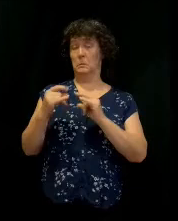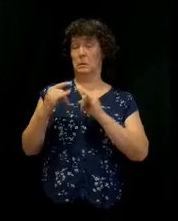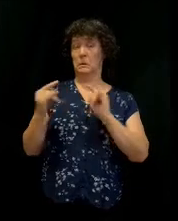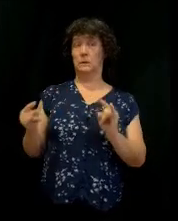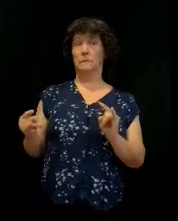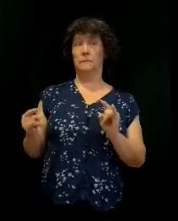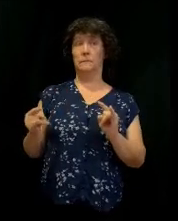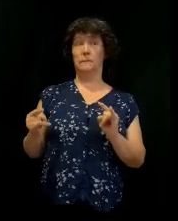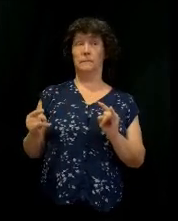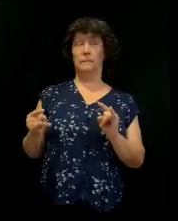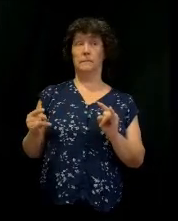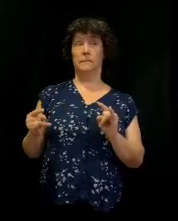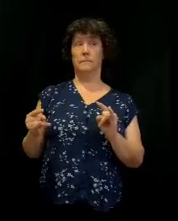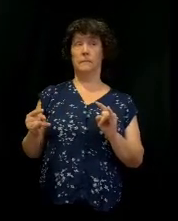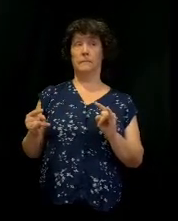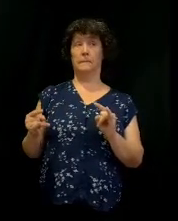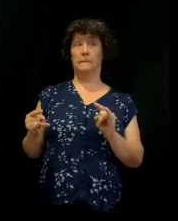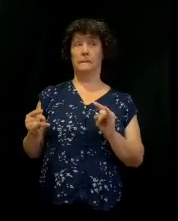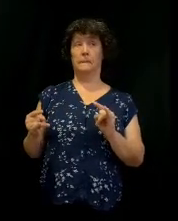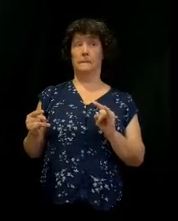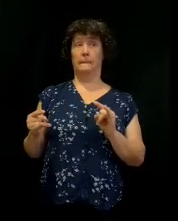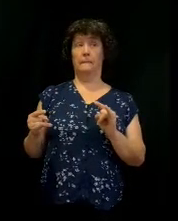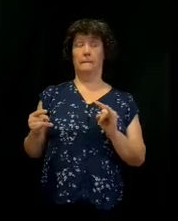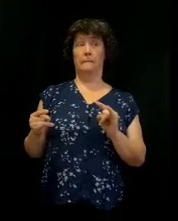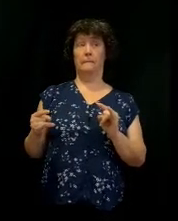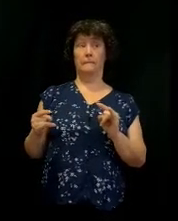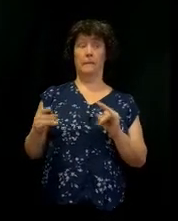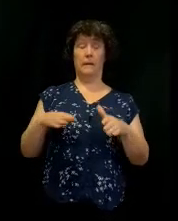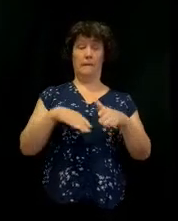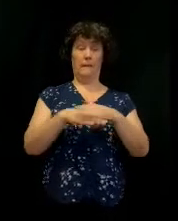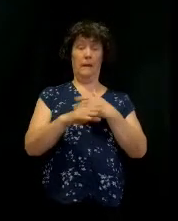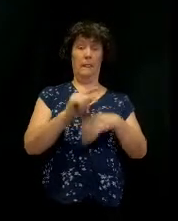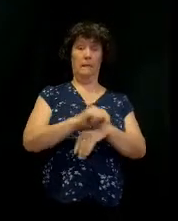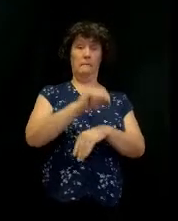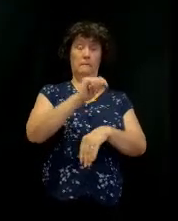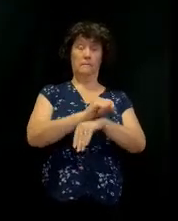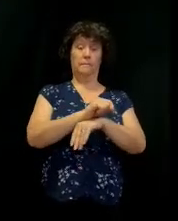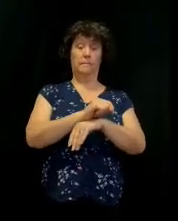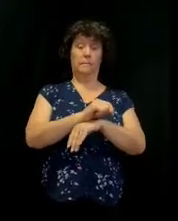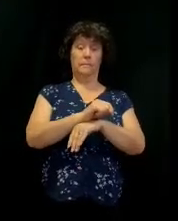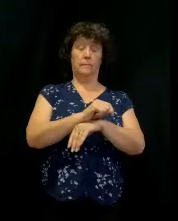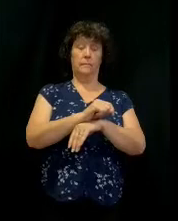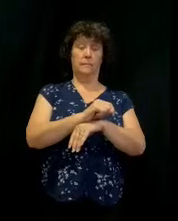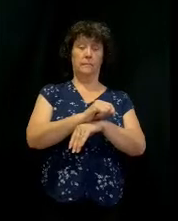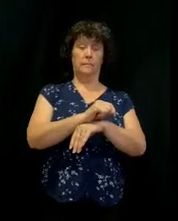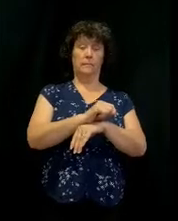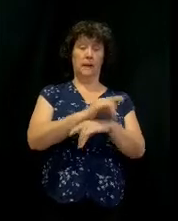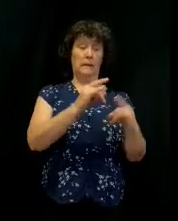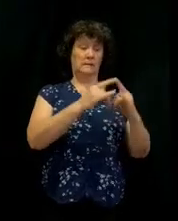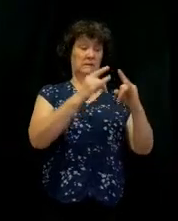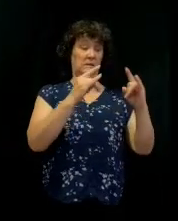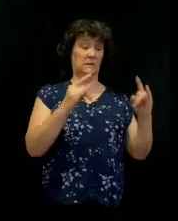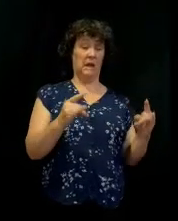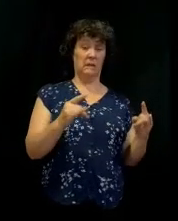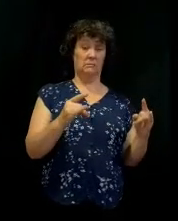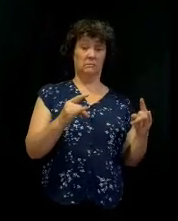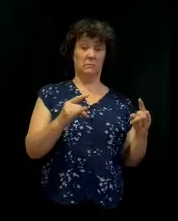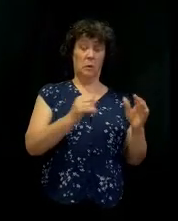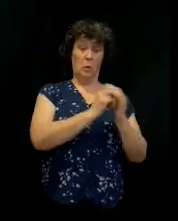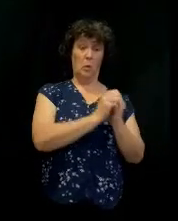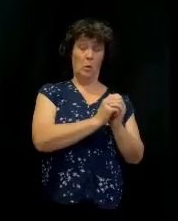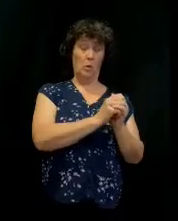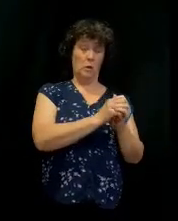And then it went to a temple. Tabernacle, a tent, to a